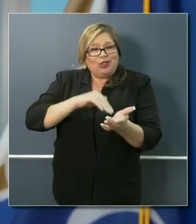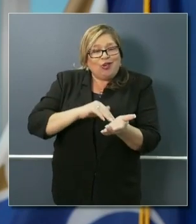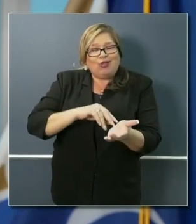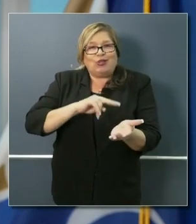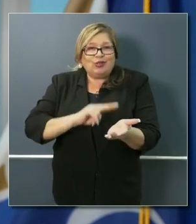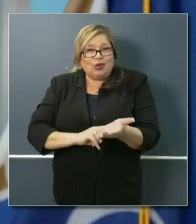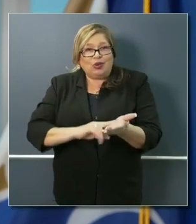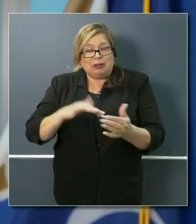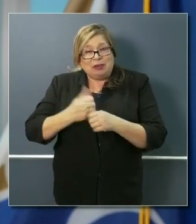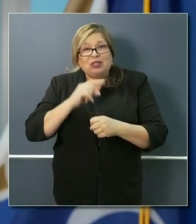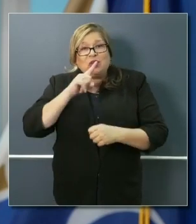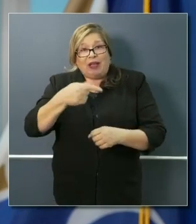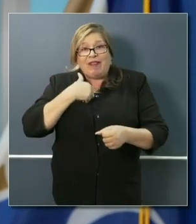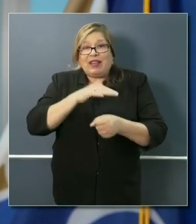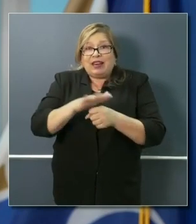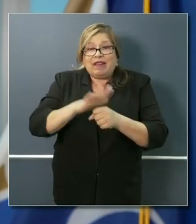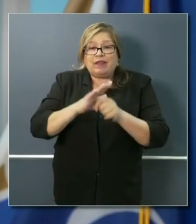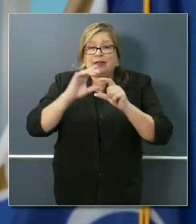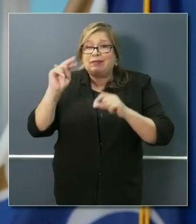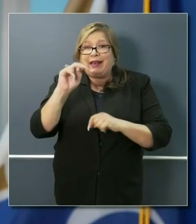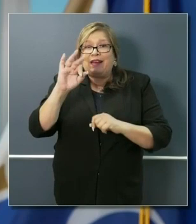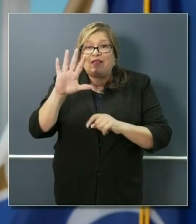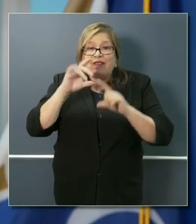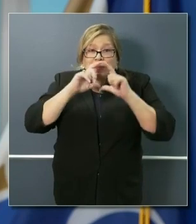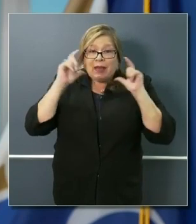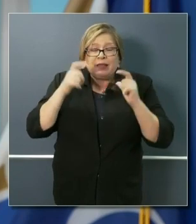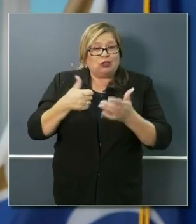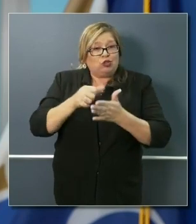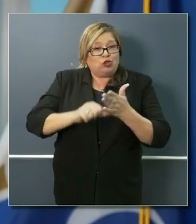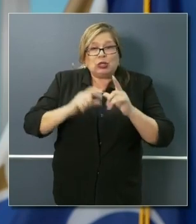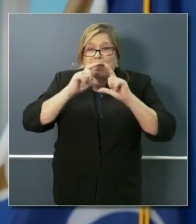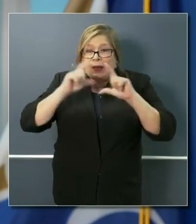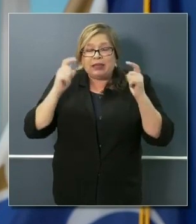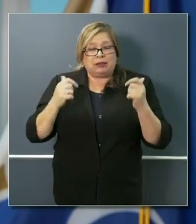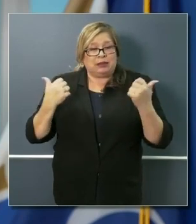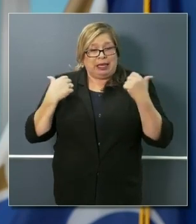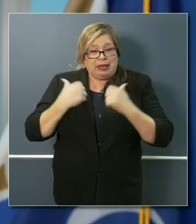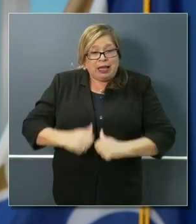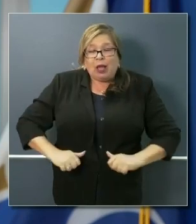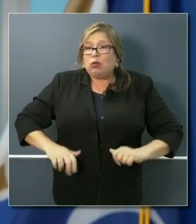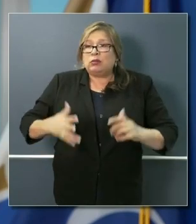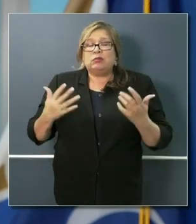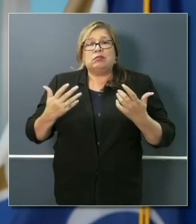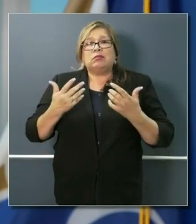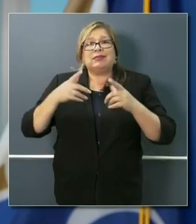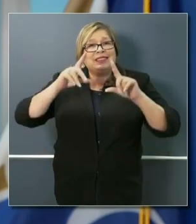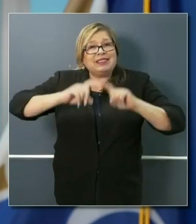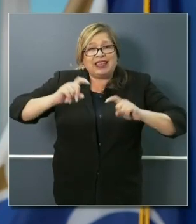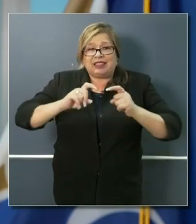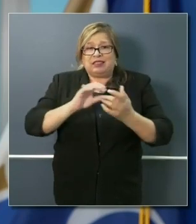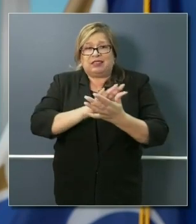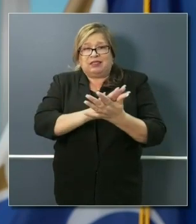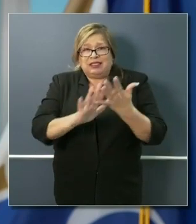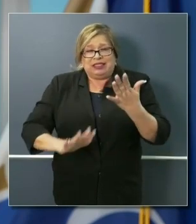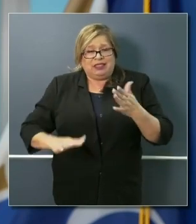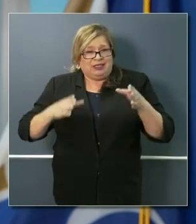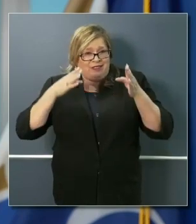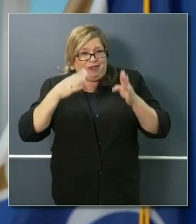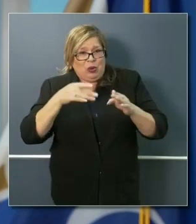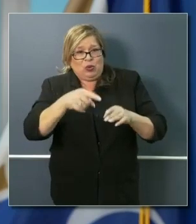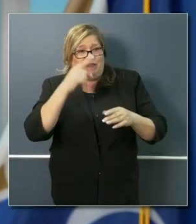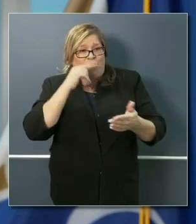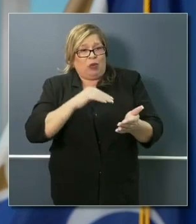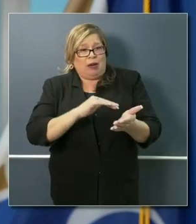N95 masks and surgical masks and gowns and coveralls. The testing capacity in the state is